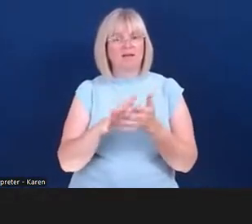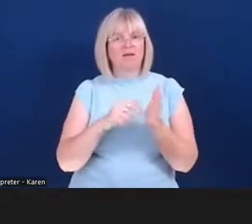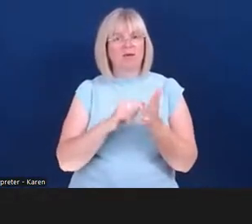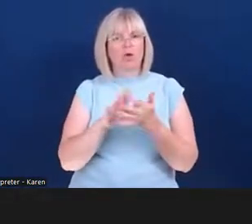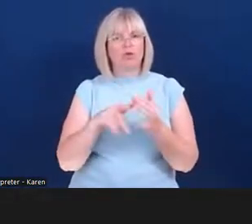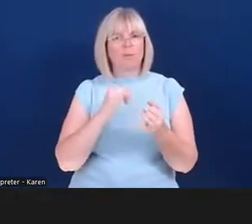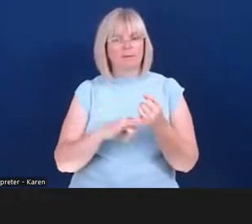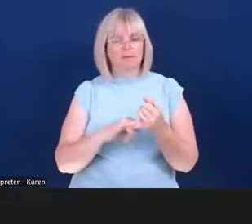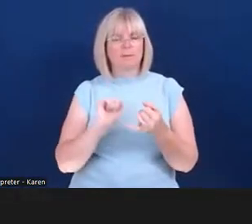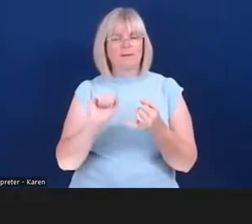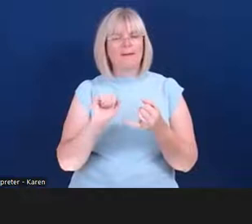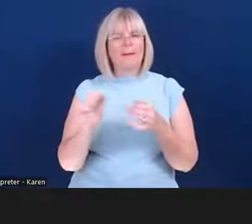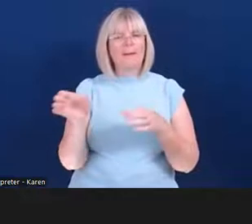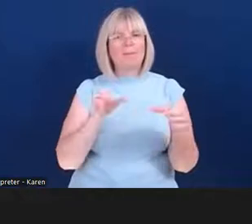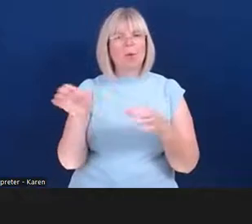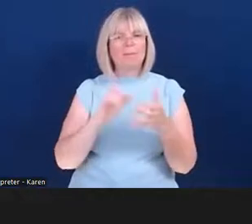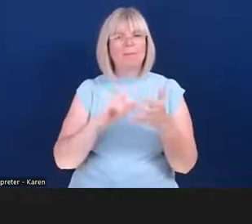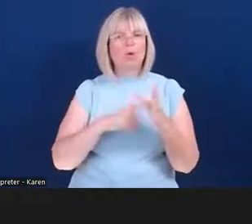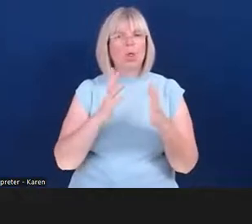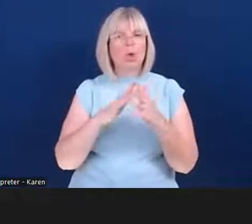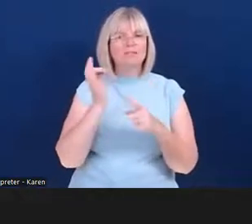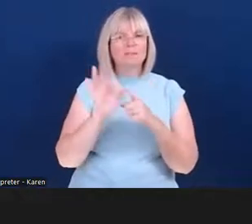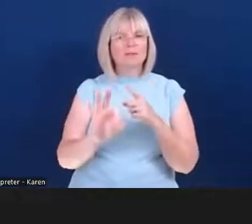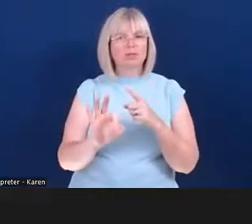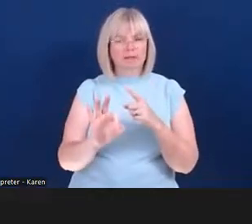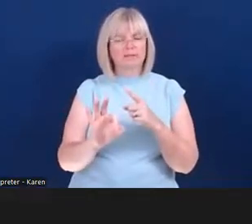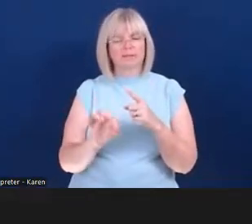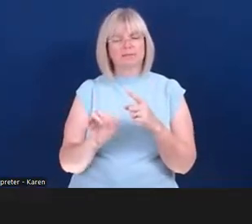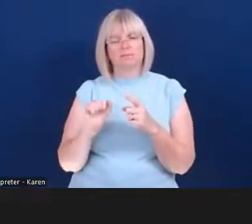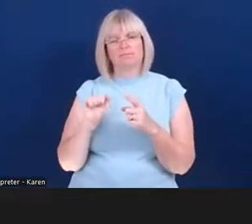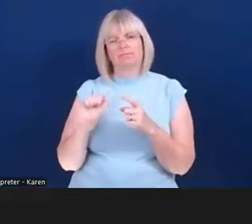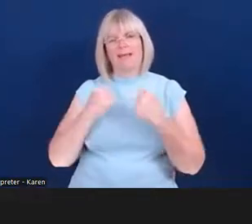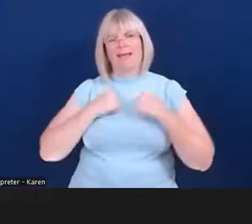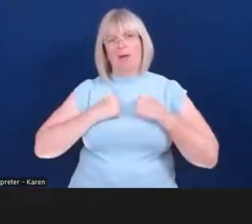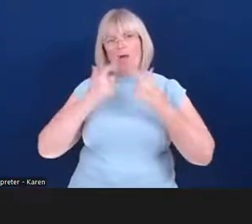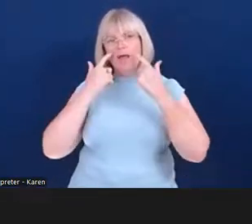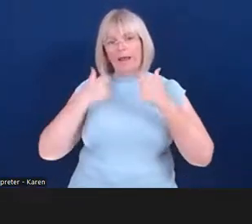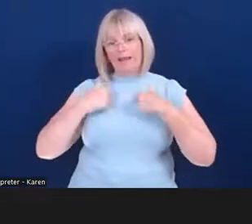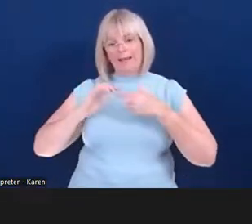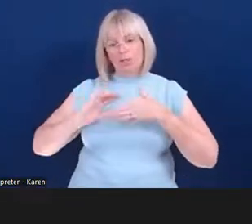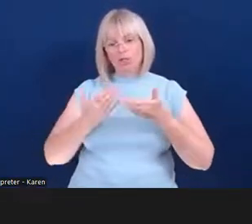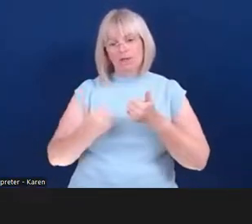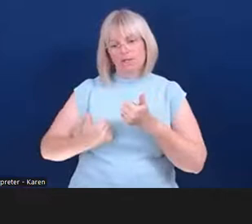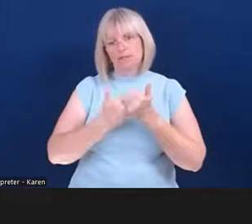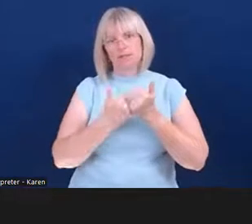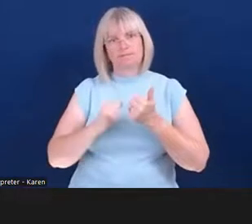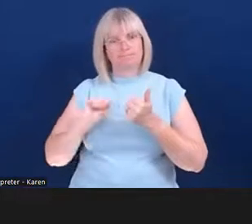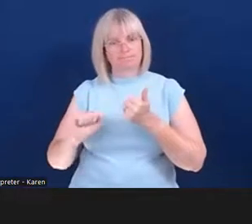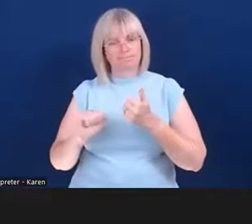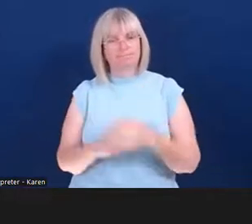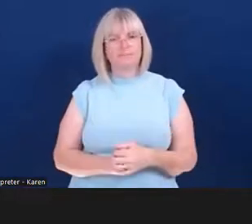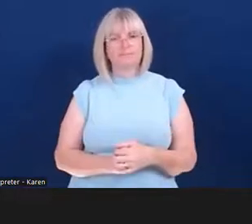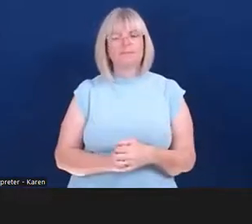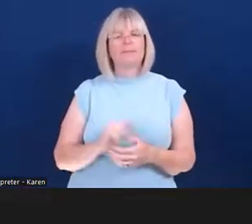with Markle Law. That's the company that actually sits behind the FSB legal services member benefit. And Hannah will be talking